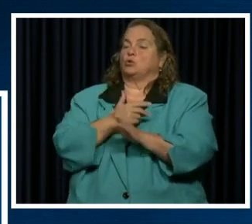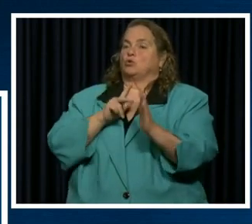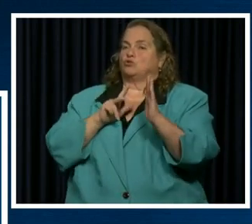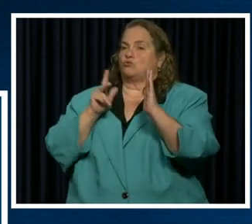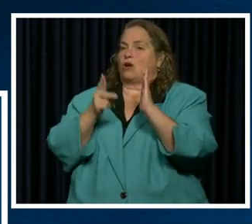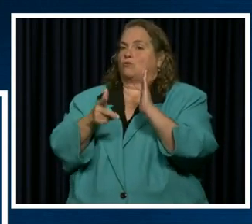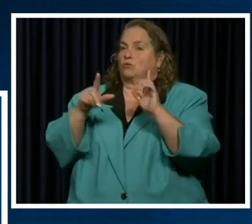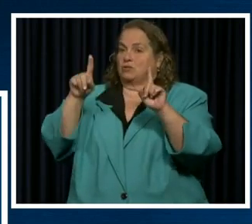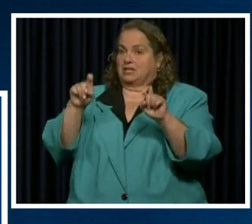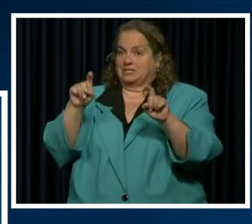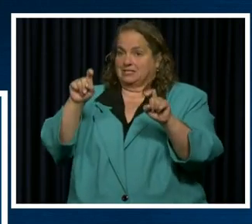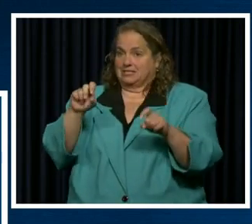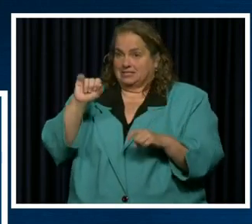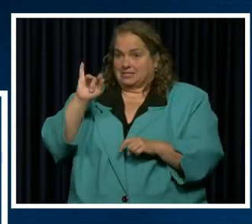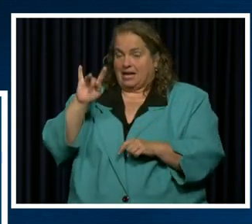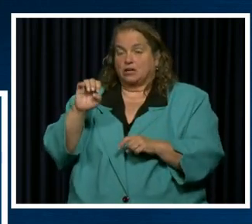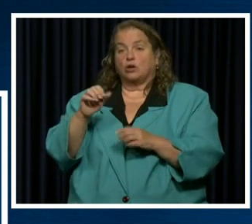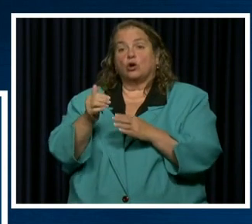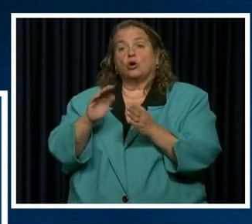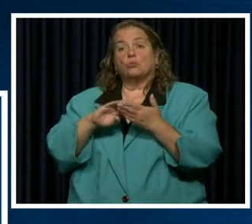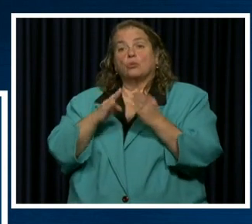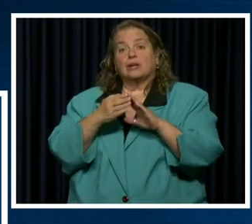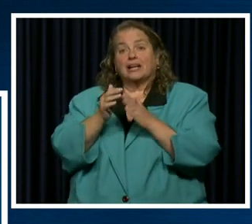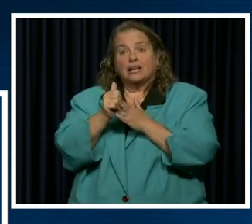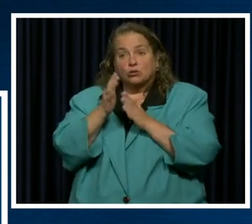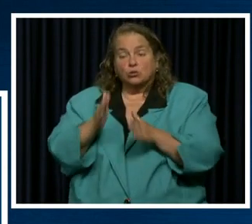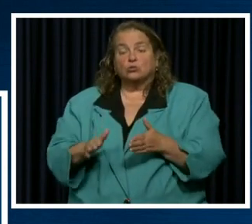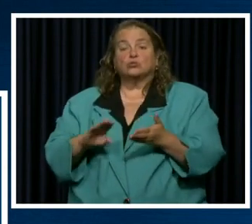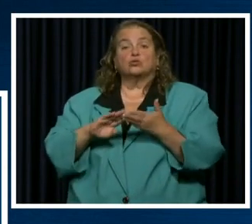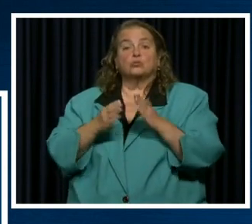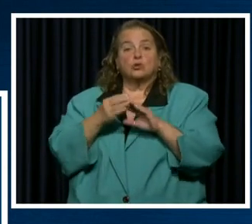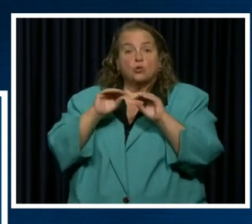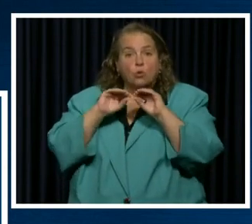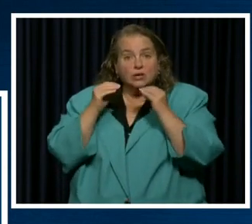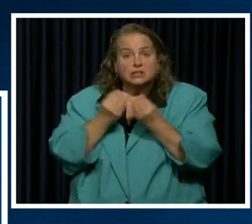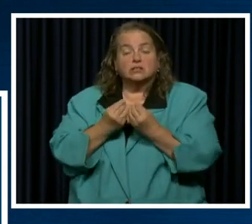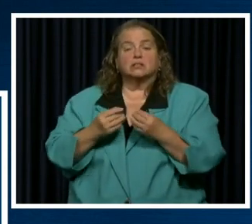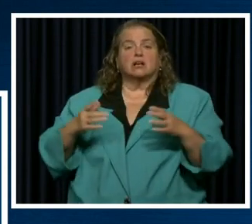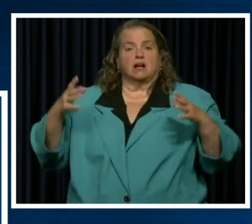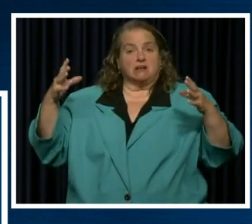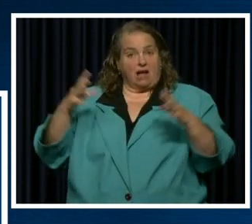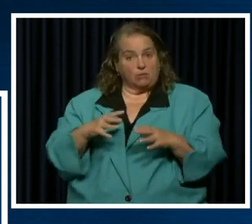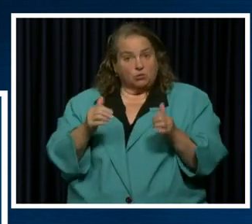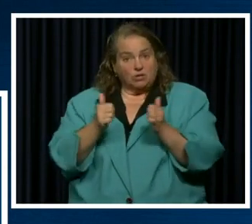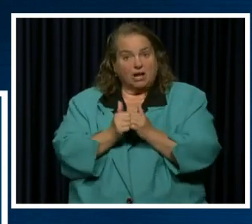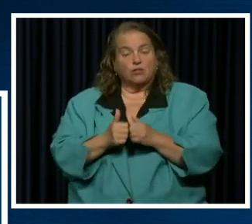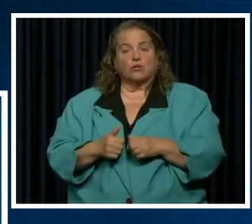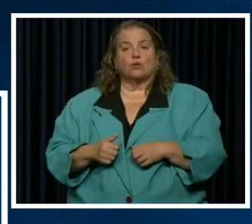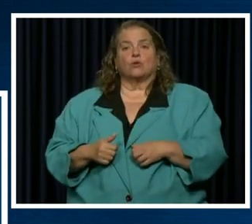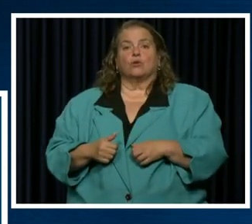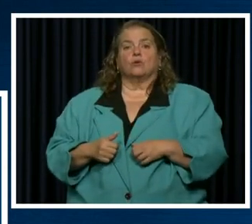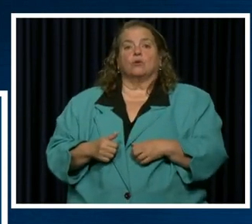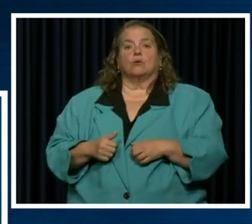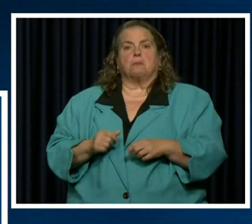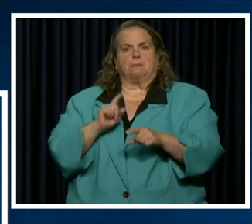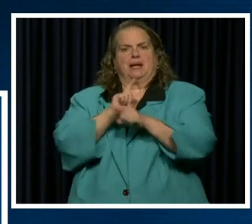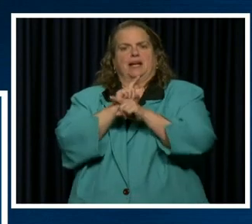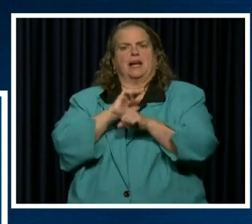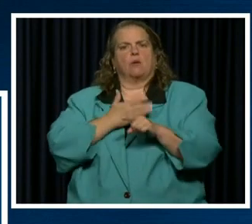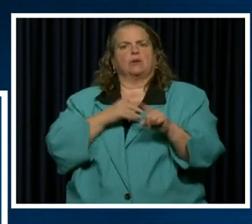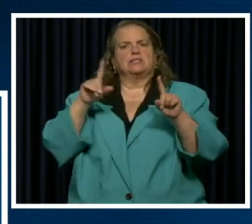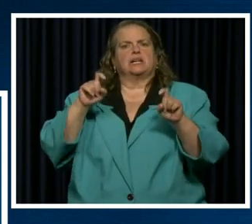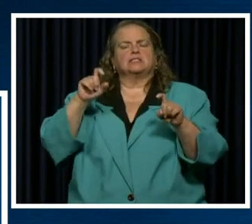testing site. Community leaders, community organizations coming together, meeting this testing challenge.